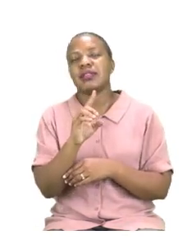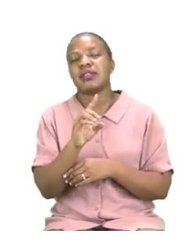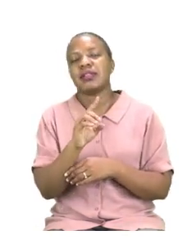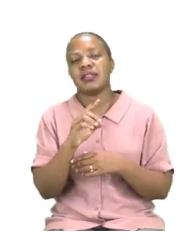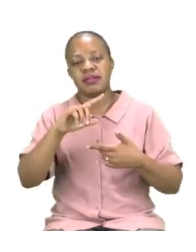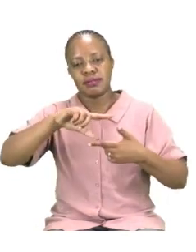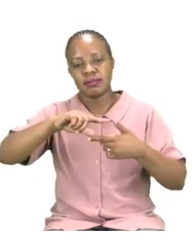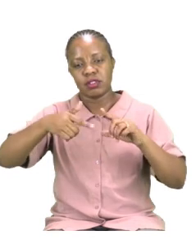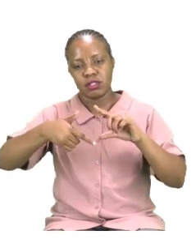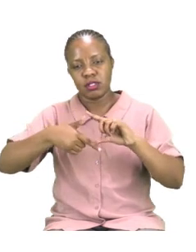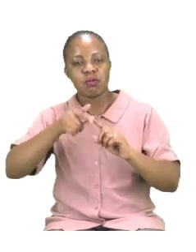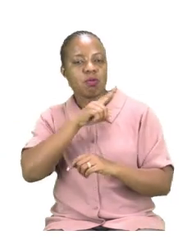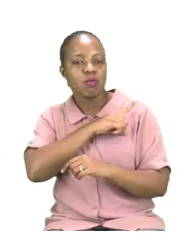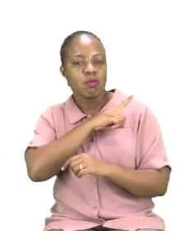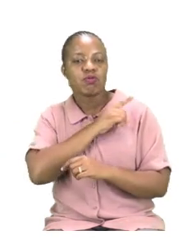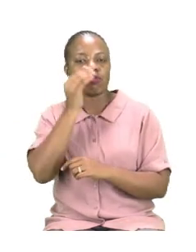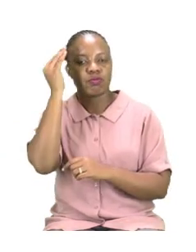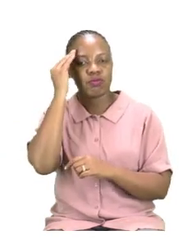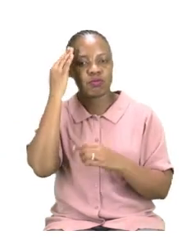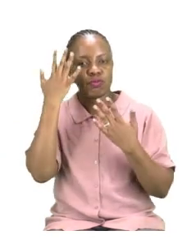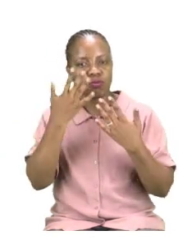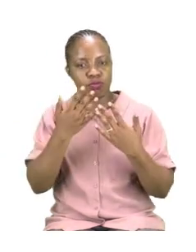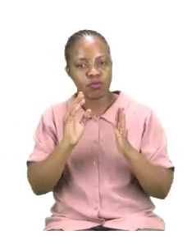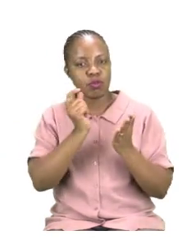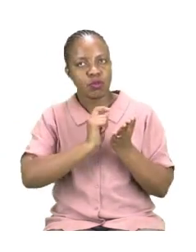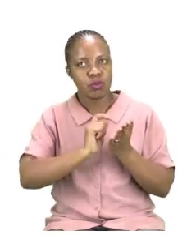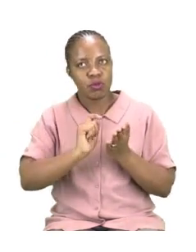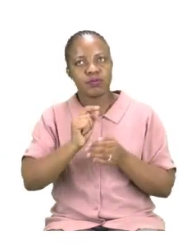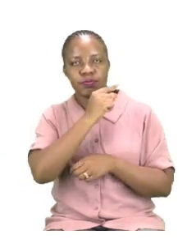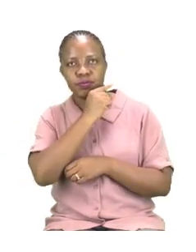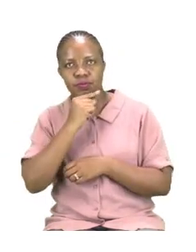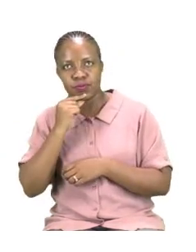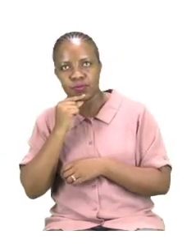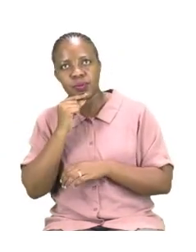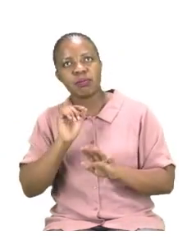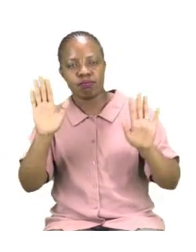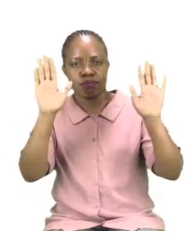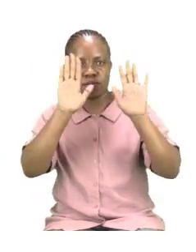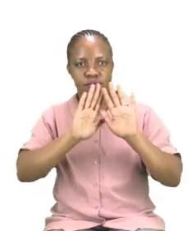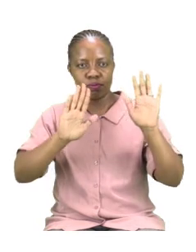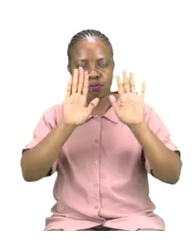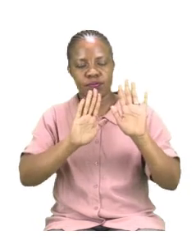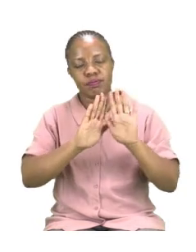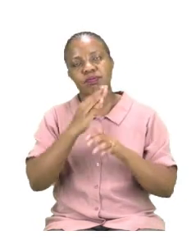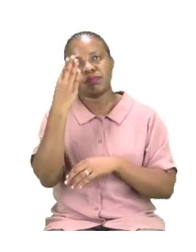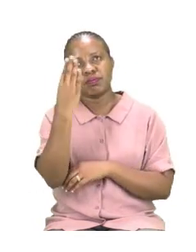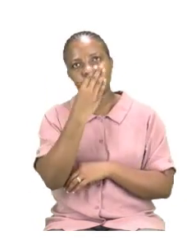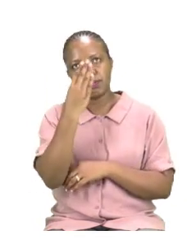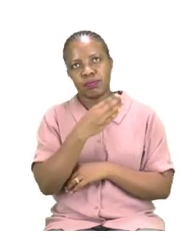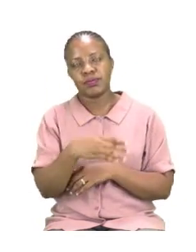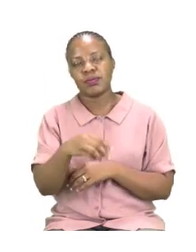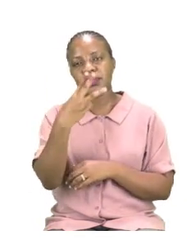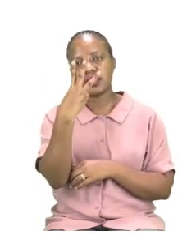shapes. Write them down and then you are going to color them blue. The rest of the shapes, my dear children,